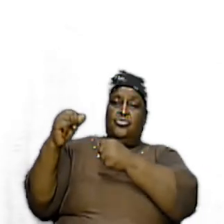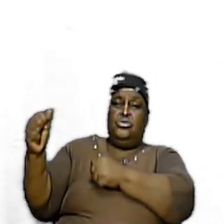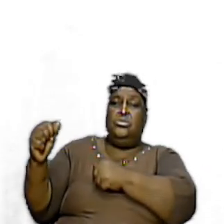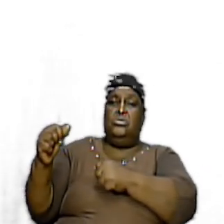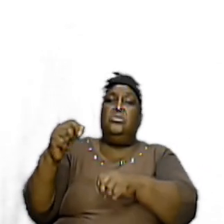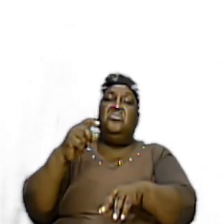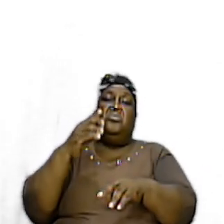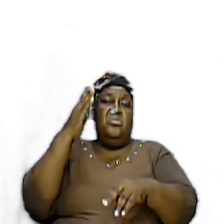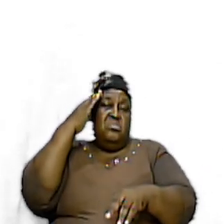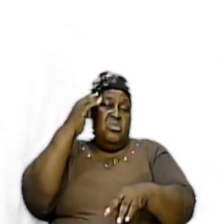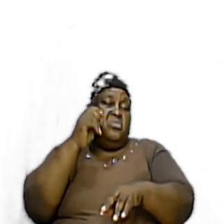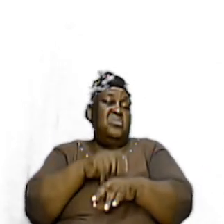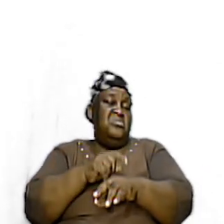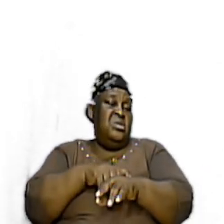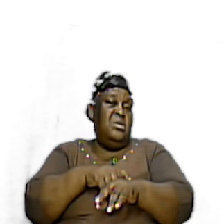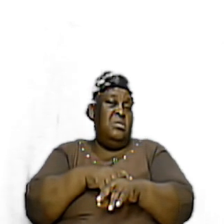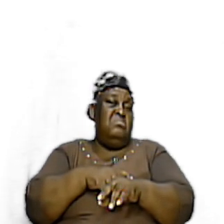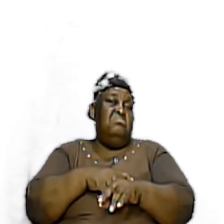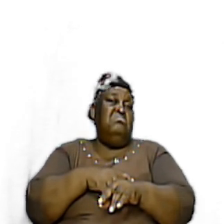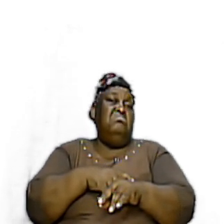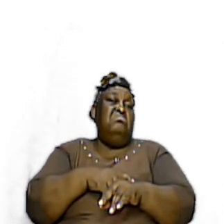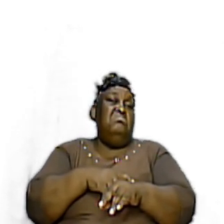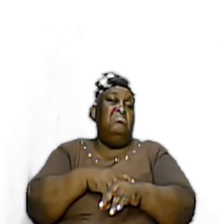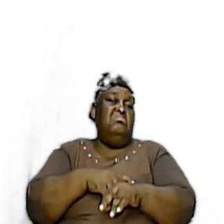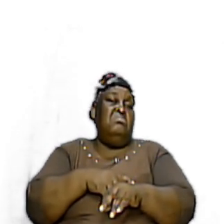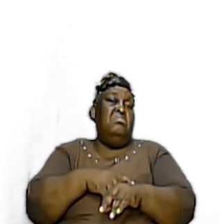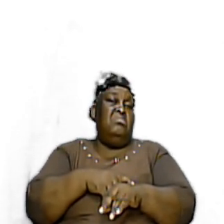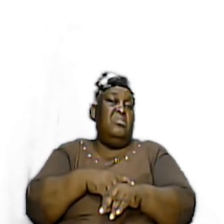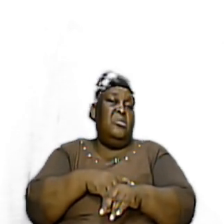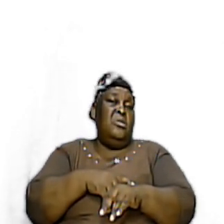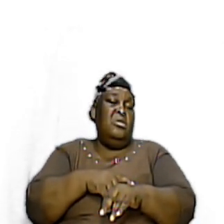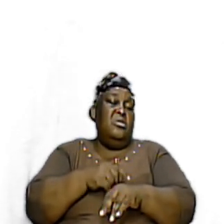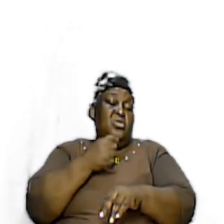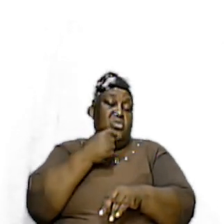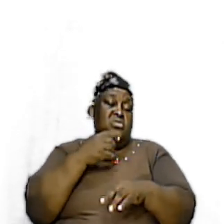Know The Time Is Up On Us I I'm About To Close I I'm About To Close